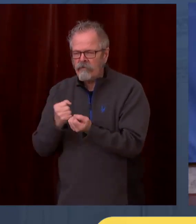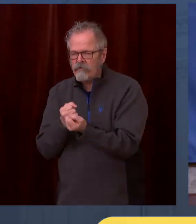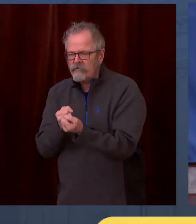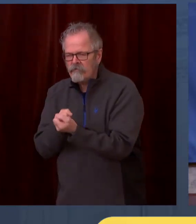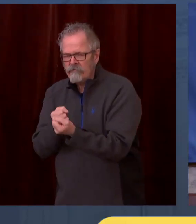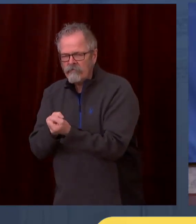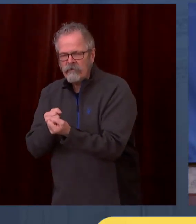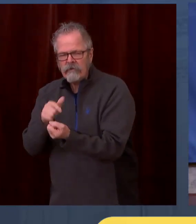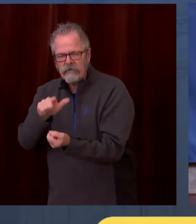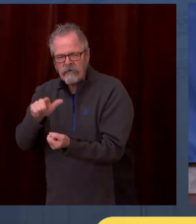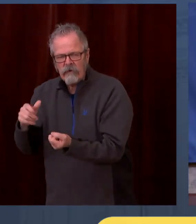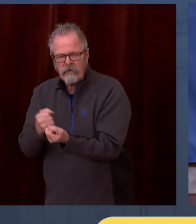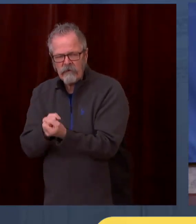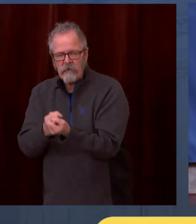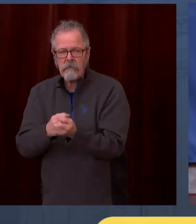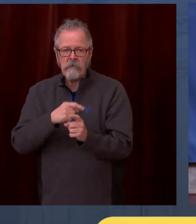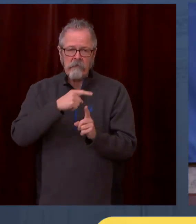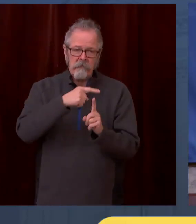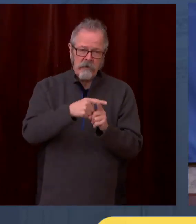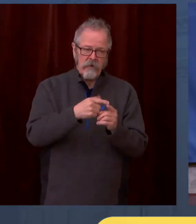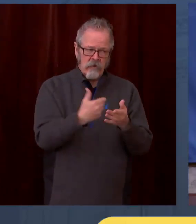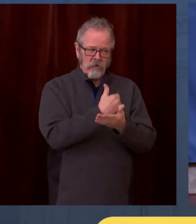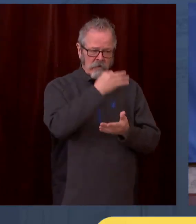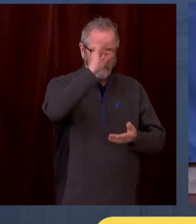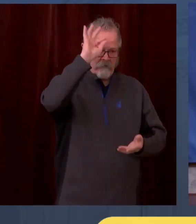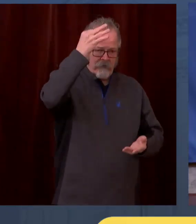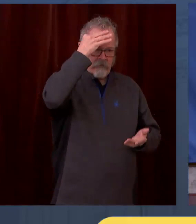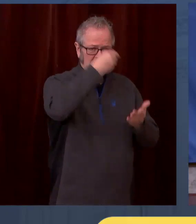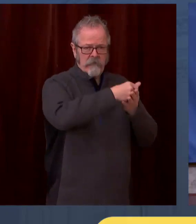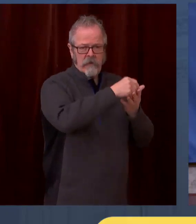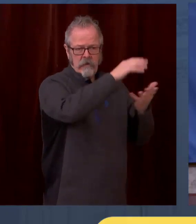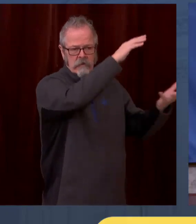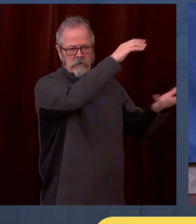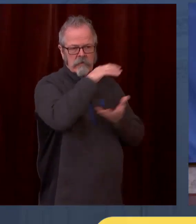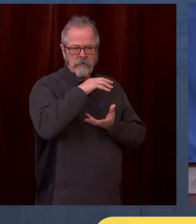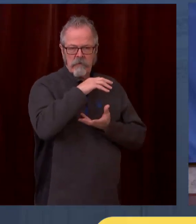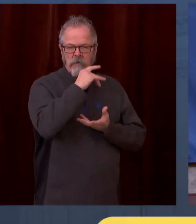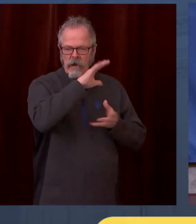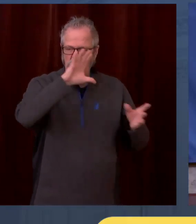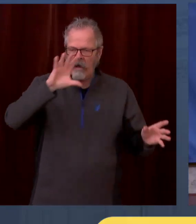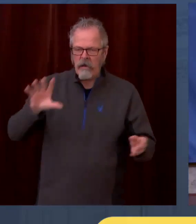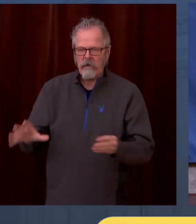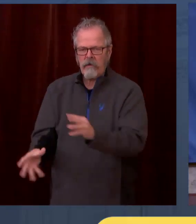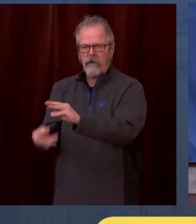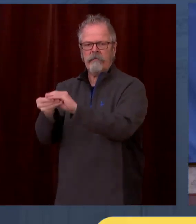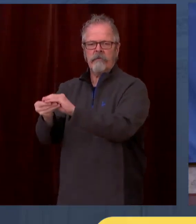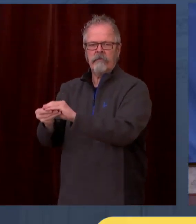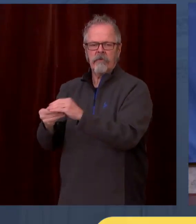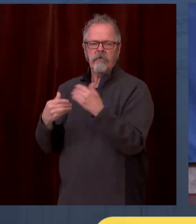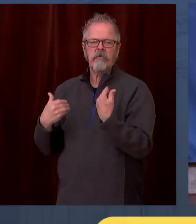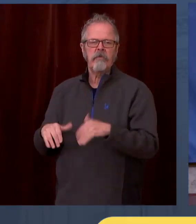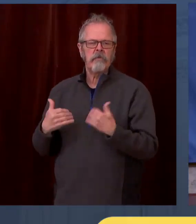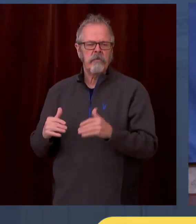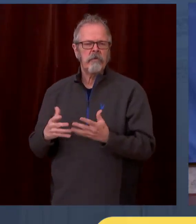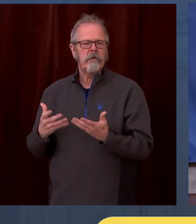America's Rescue Plan. Now, it's important to note these funds help both tenants and landlords